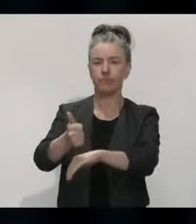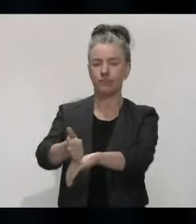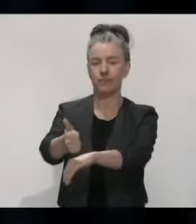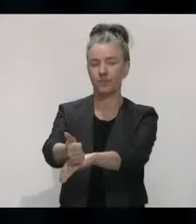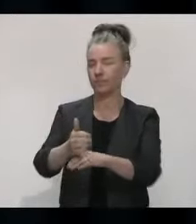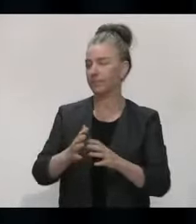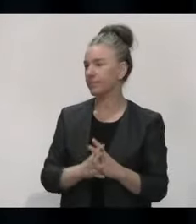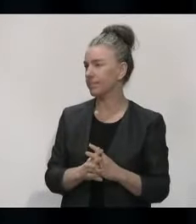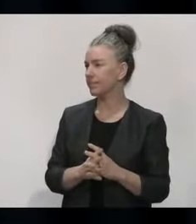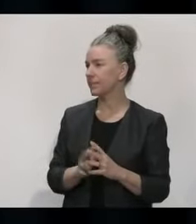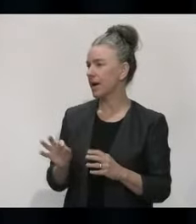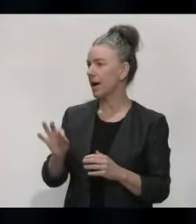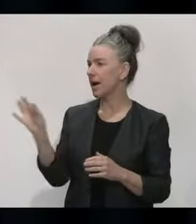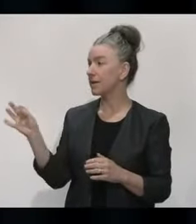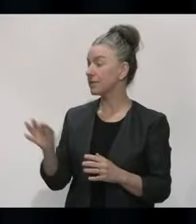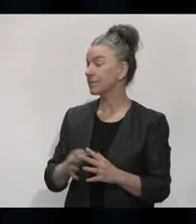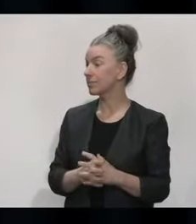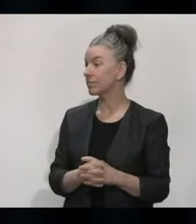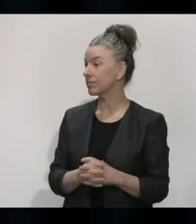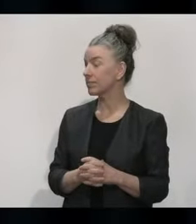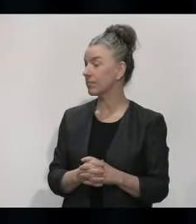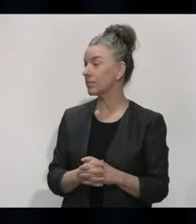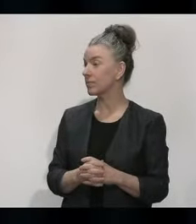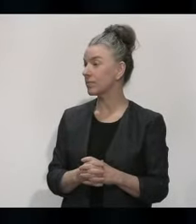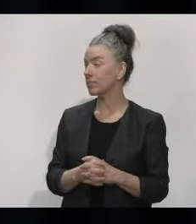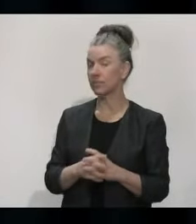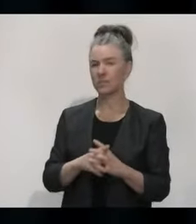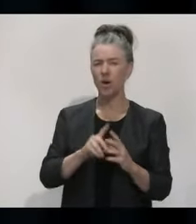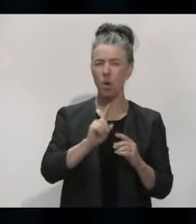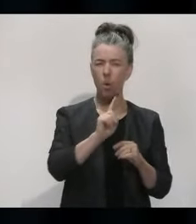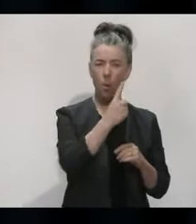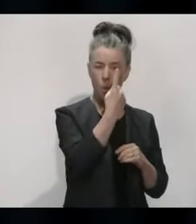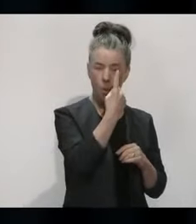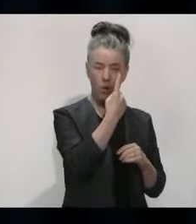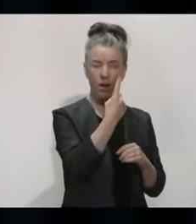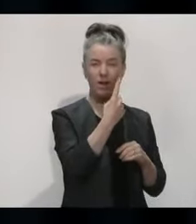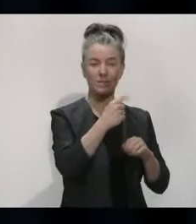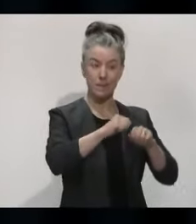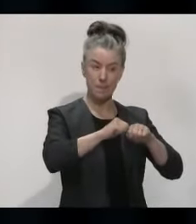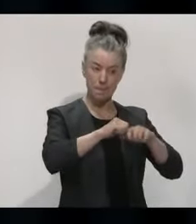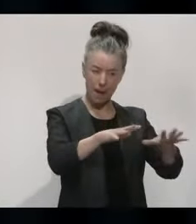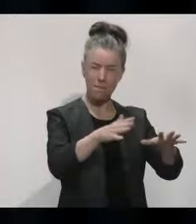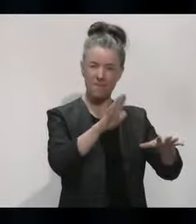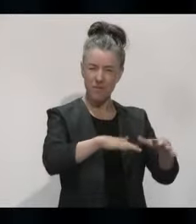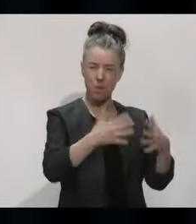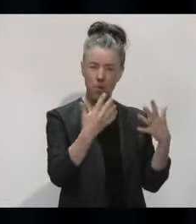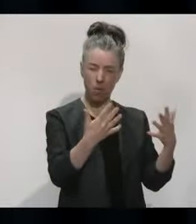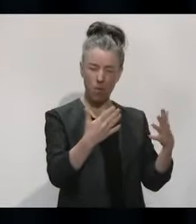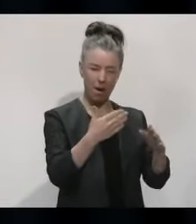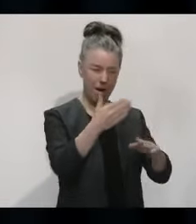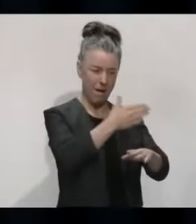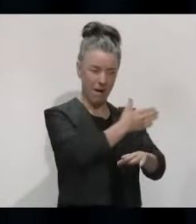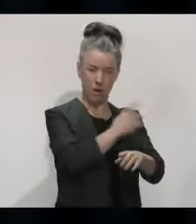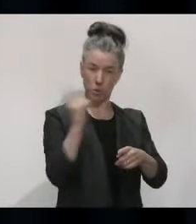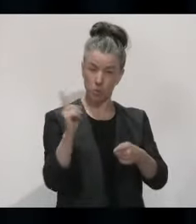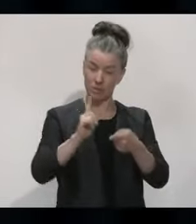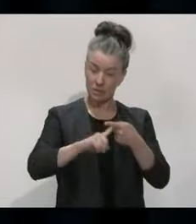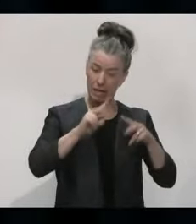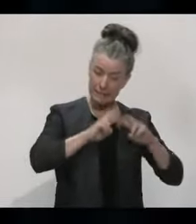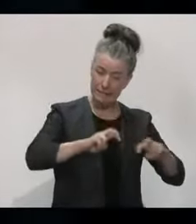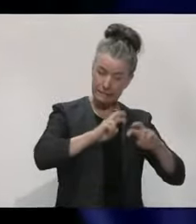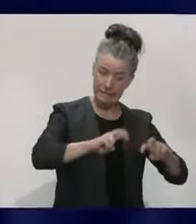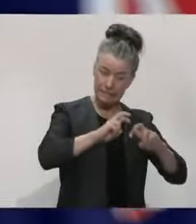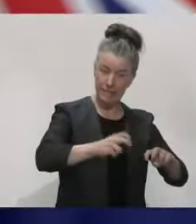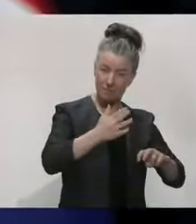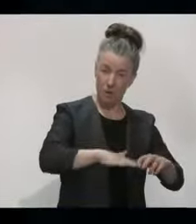Dr Winfield, the origin of the cluster, is the Ministry of Health still devoting kind of significant resources to trying to find this out? Or have you basically